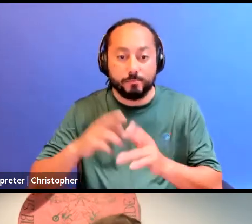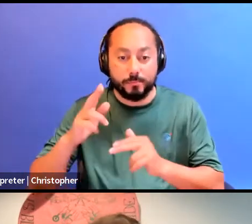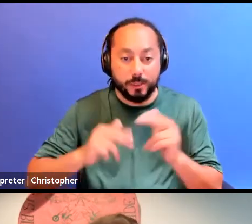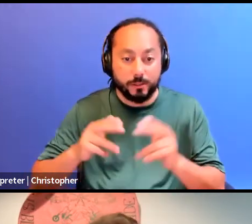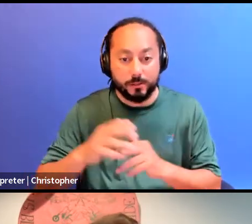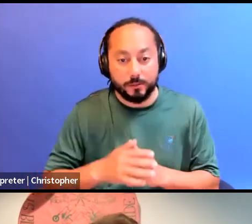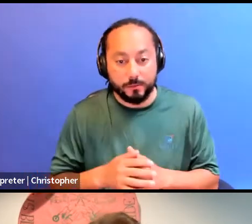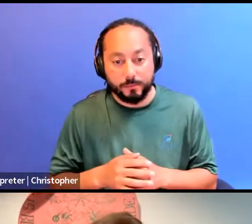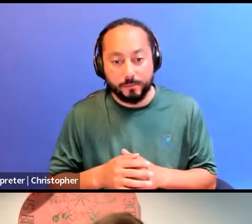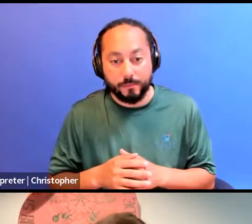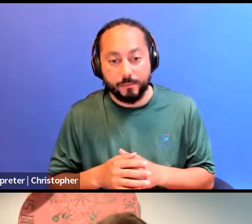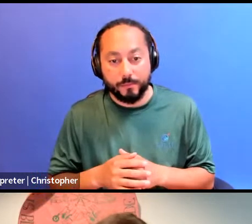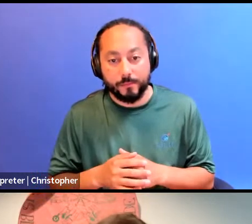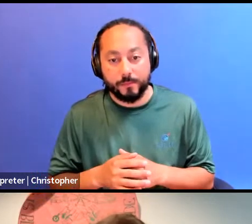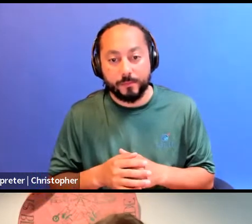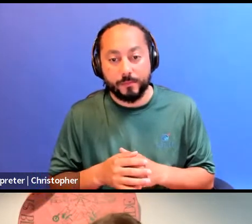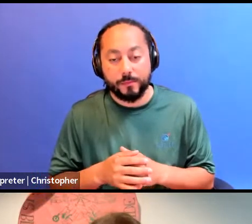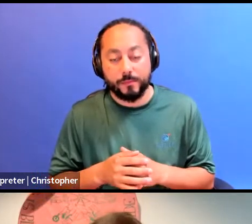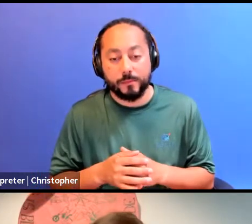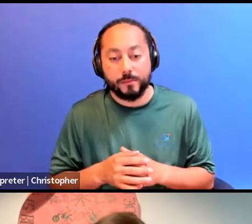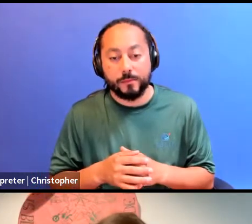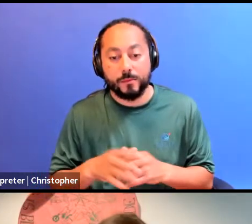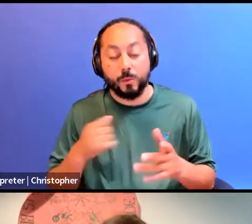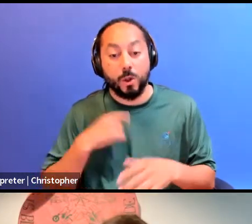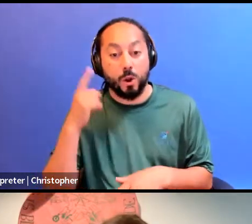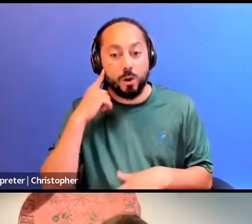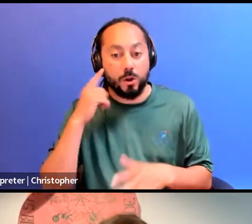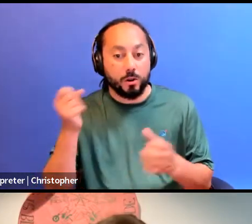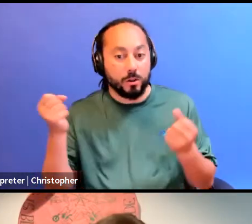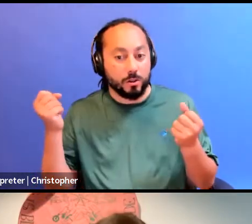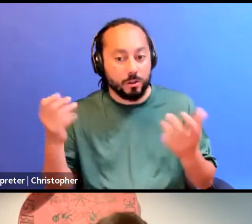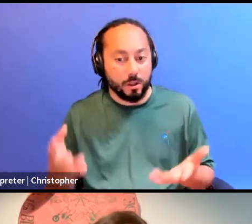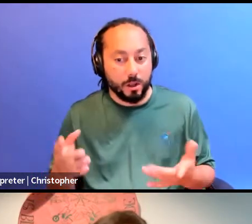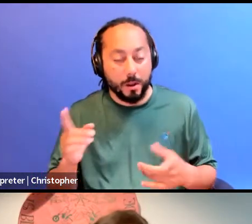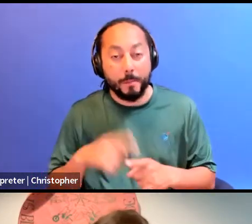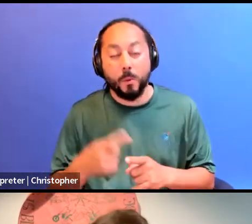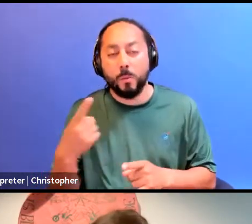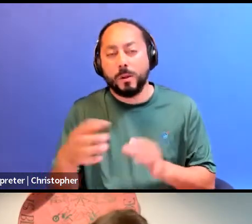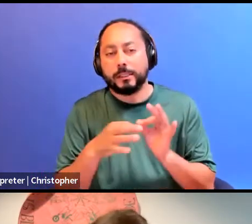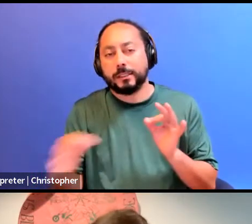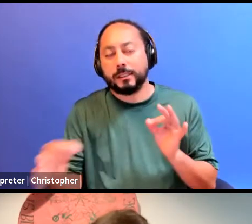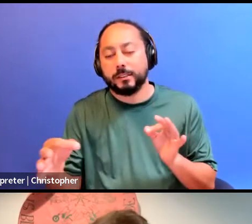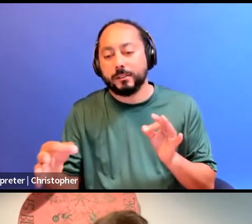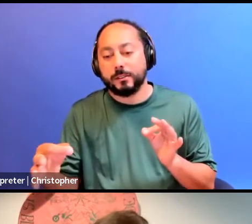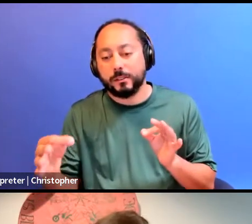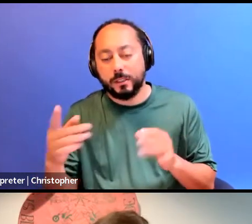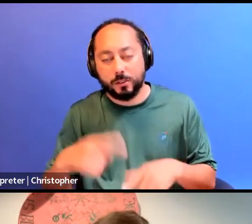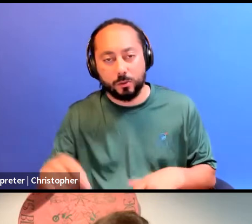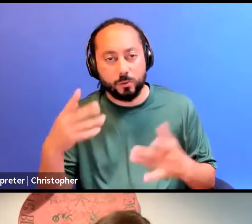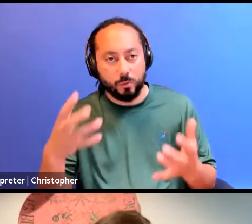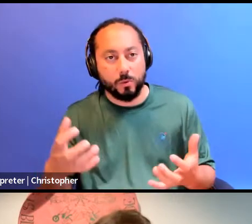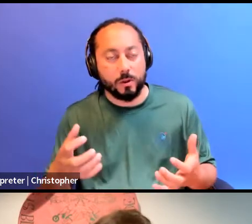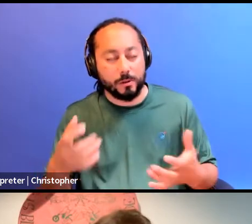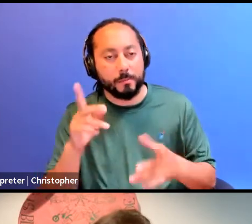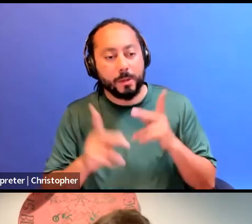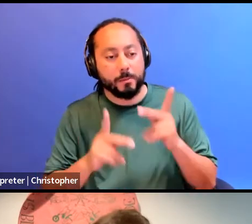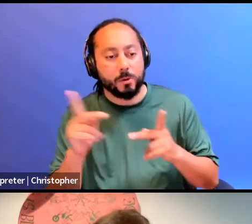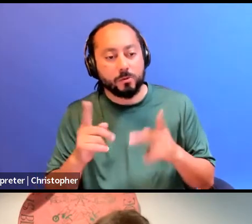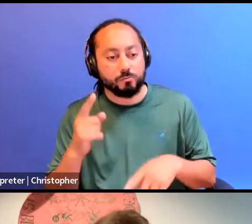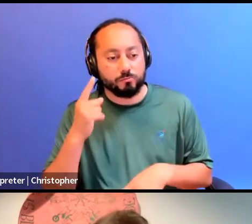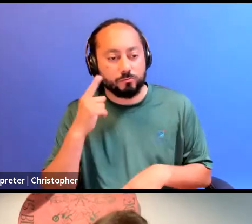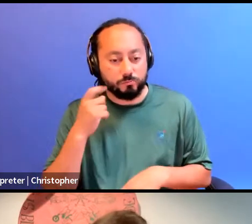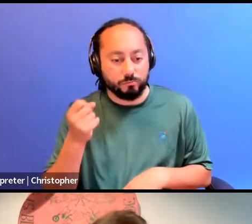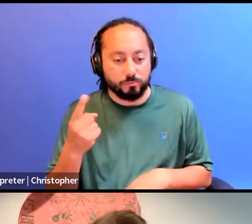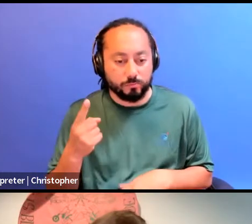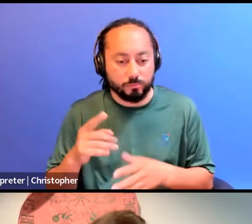And, you know, we heard a lot, but one sort of sentence that you would like to leave people with in terms